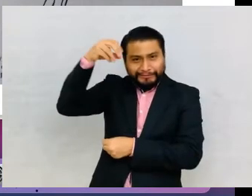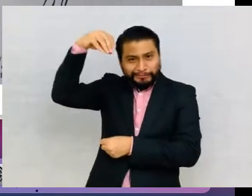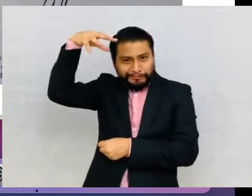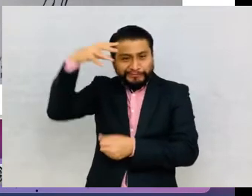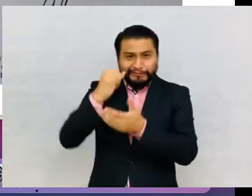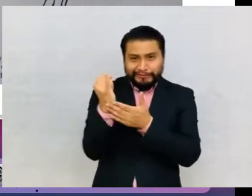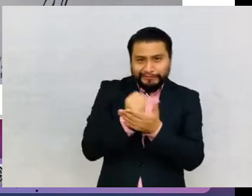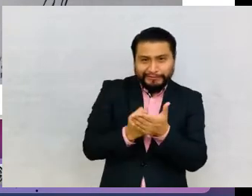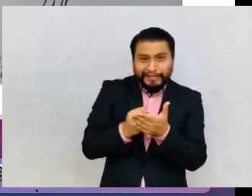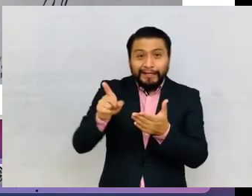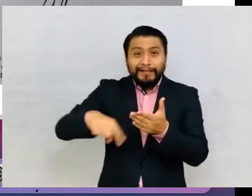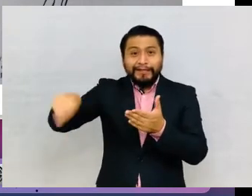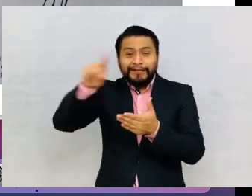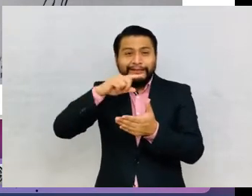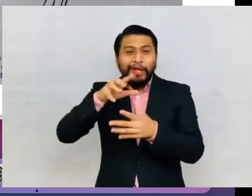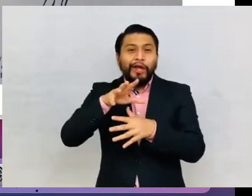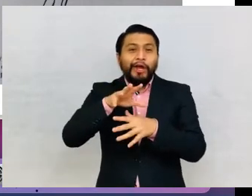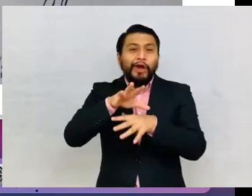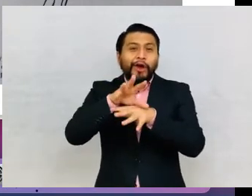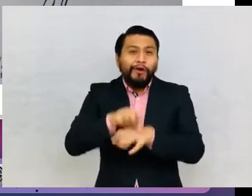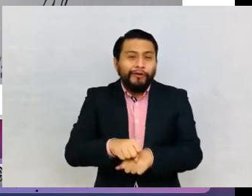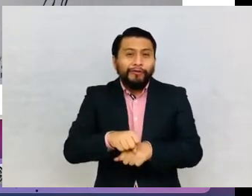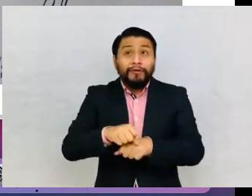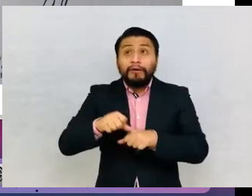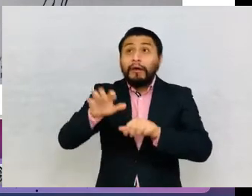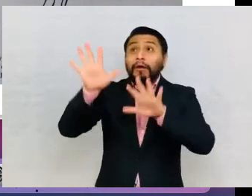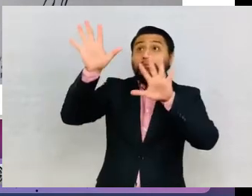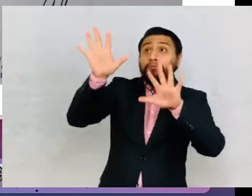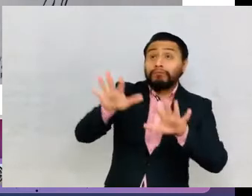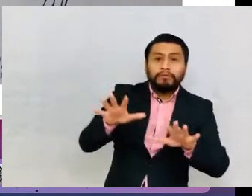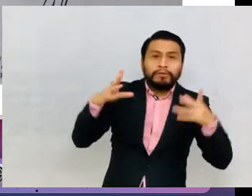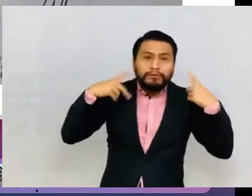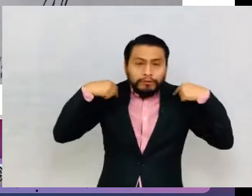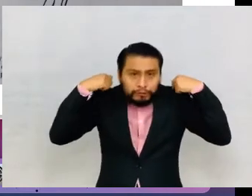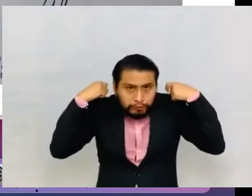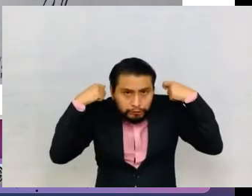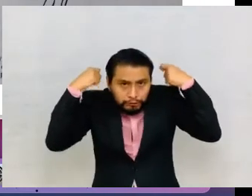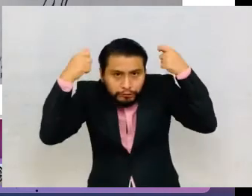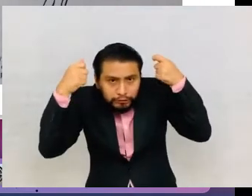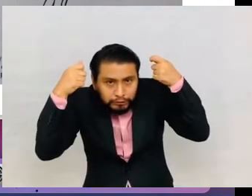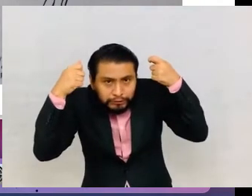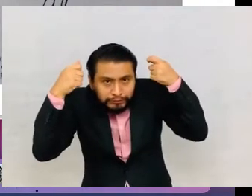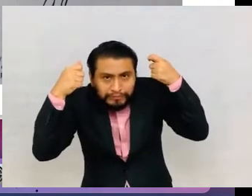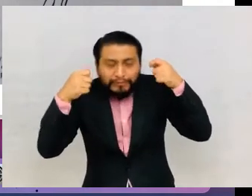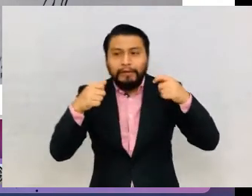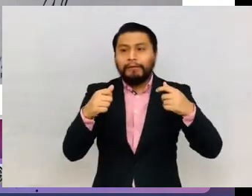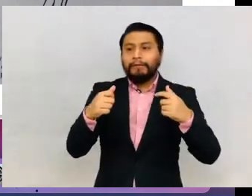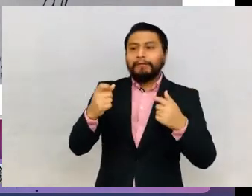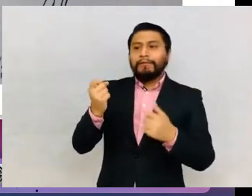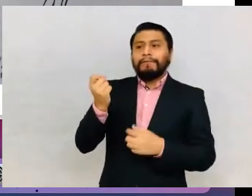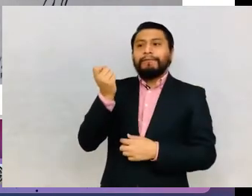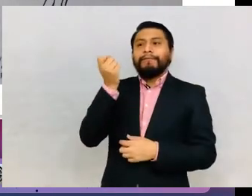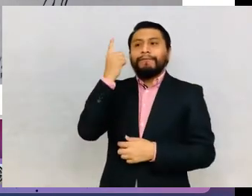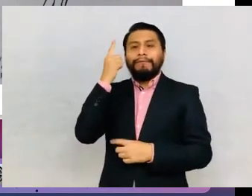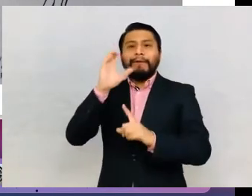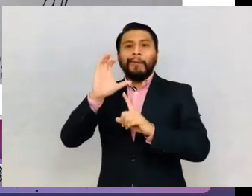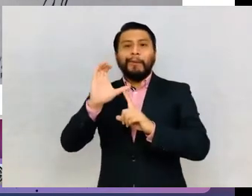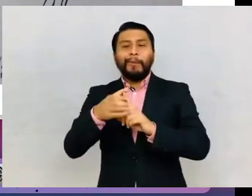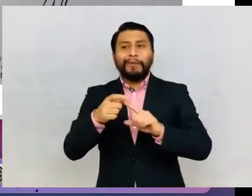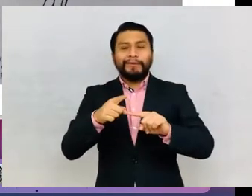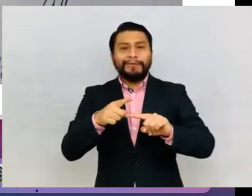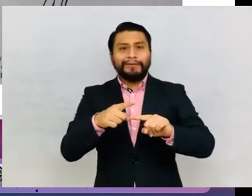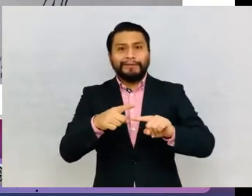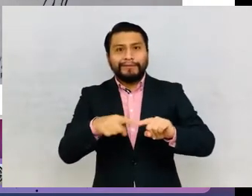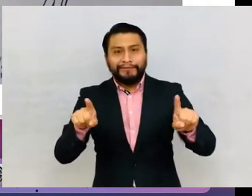ways of covering themselves from the rain, and they realized that there was a cultural difference that had to be recognized.